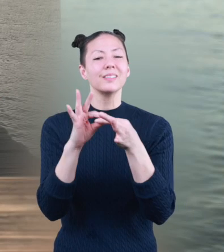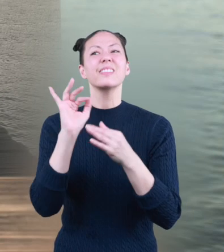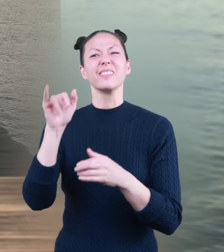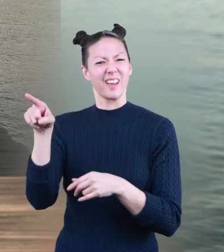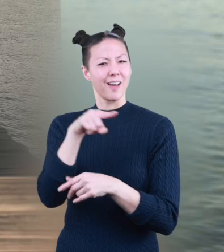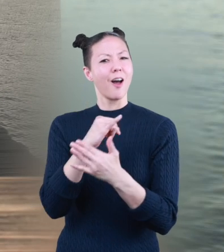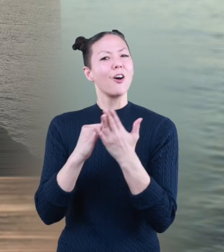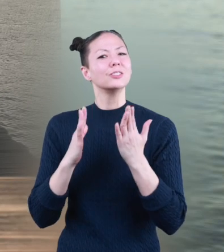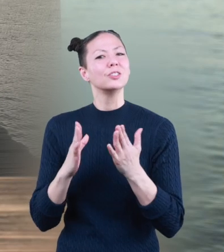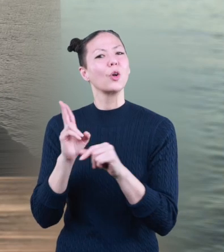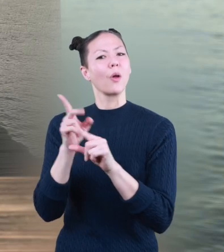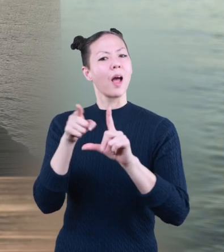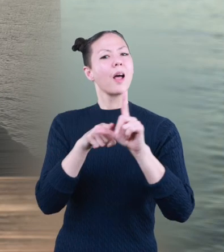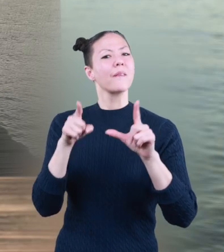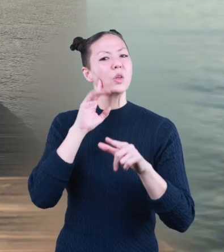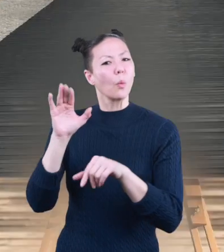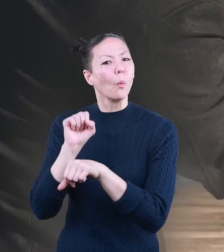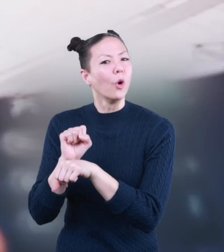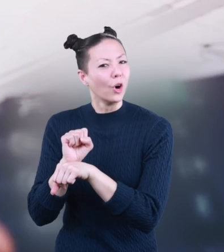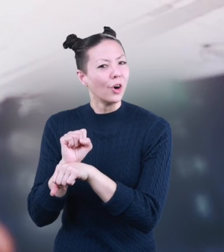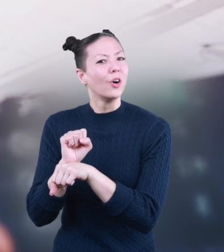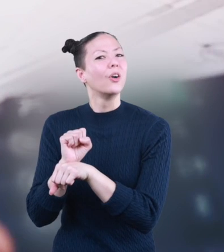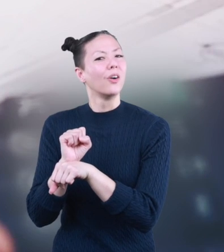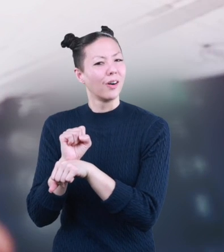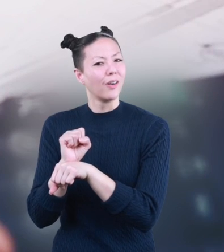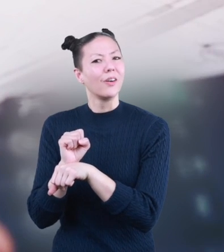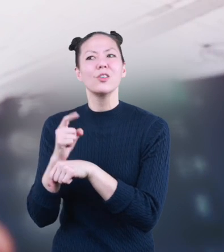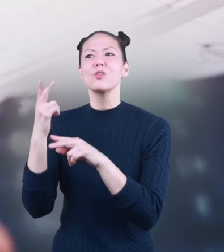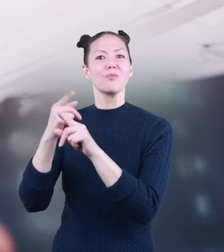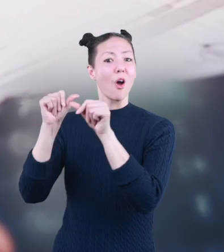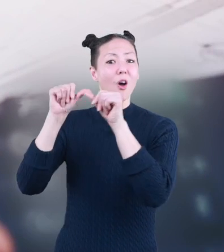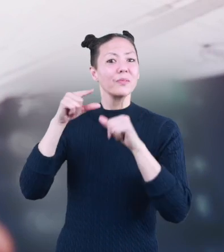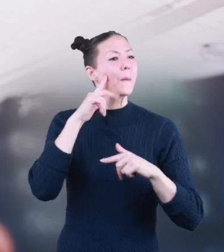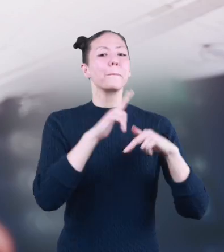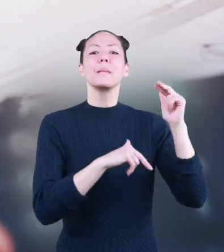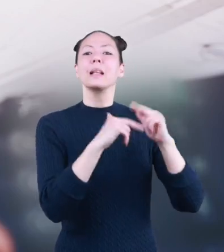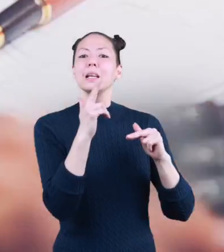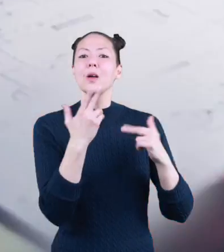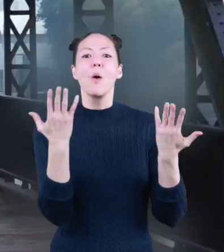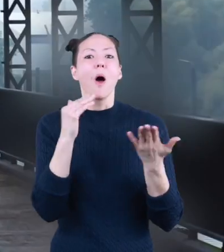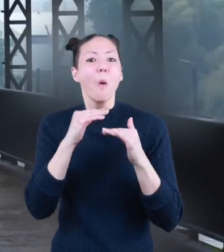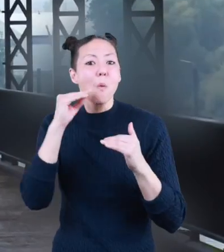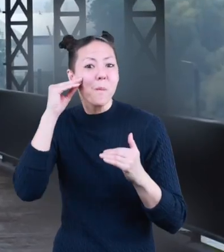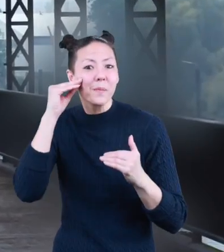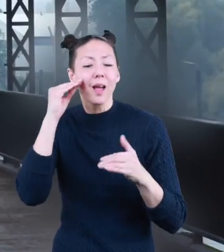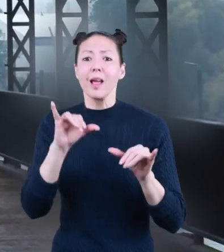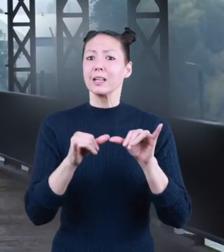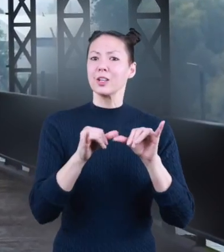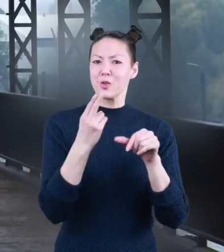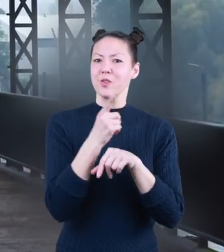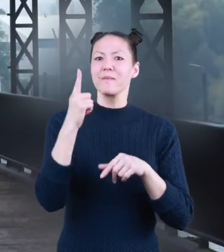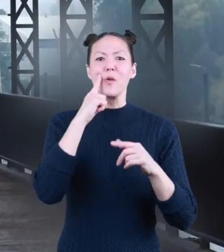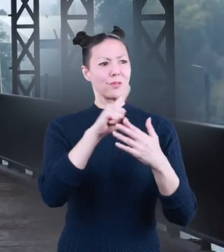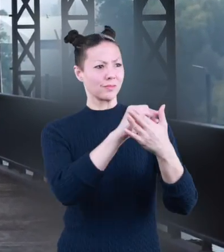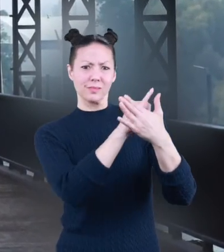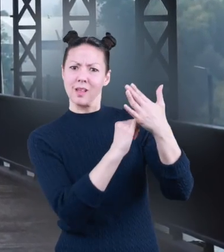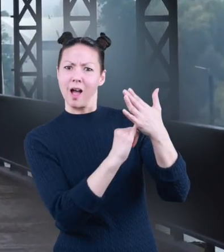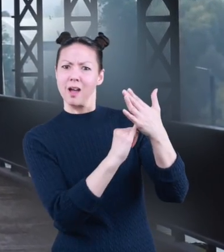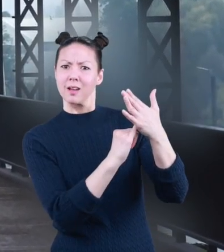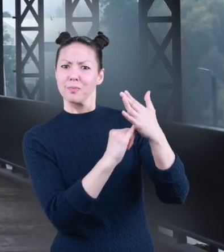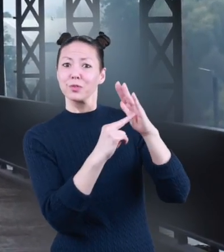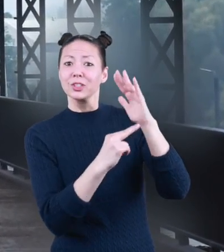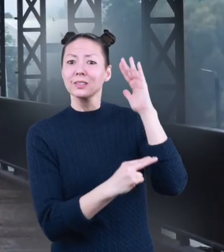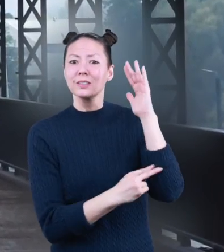Artists use angles for their work. They are also used by architects for buildings and homes. And engineers use them to design bridges.